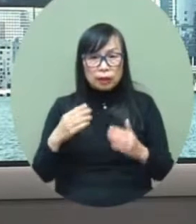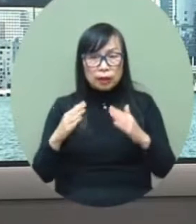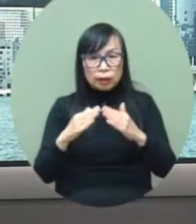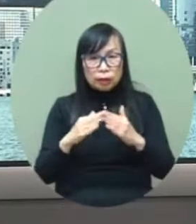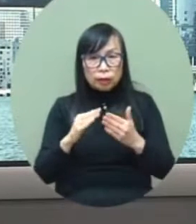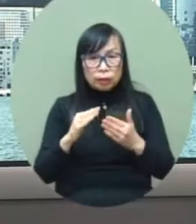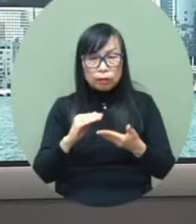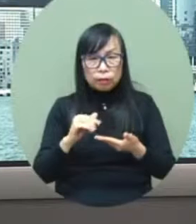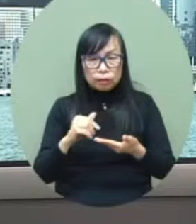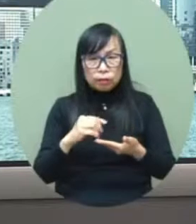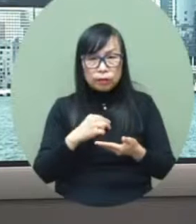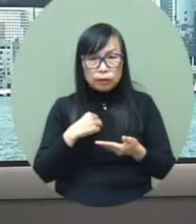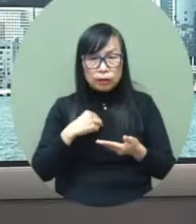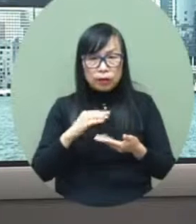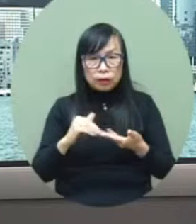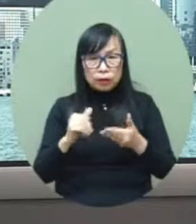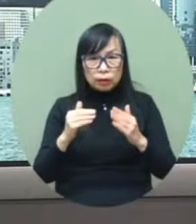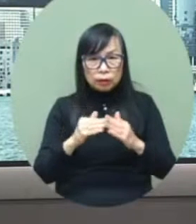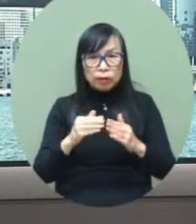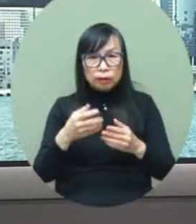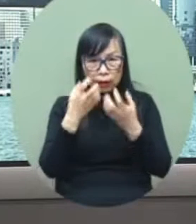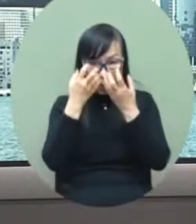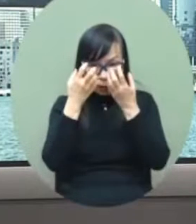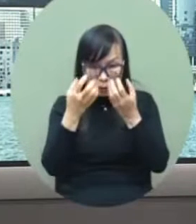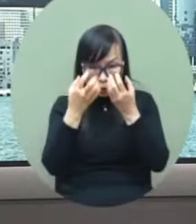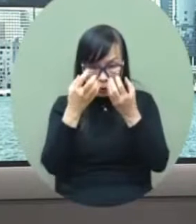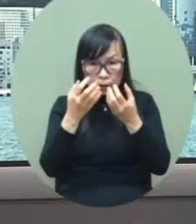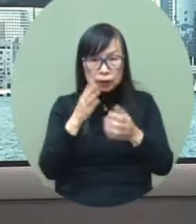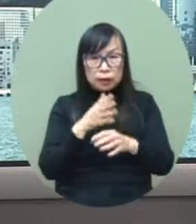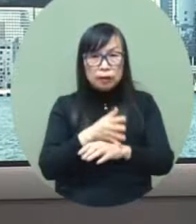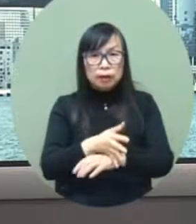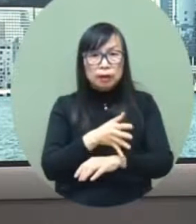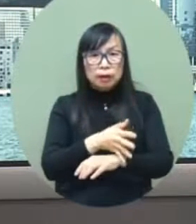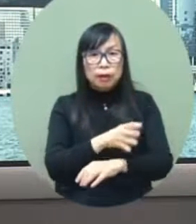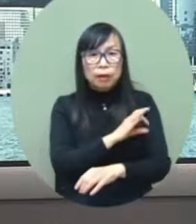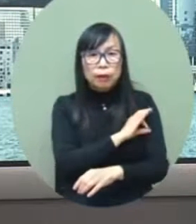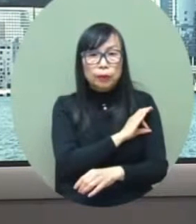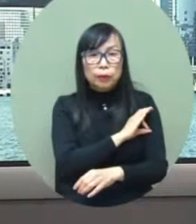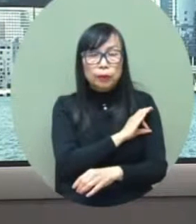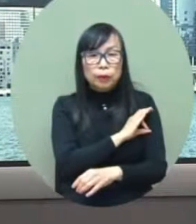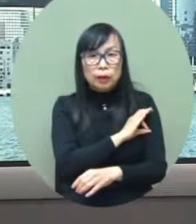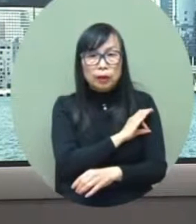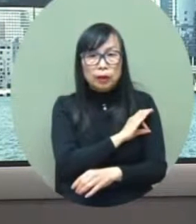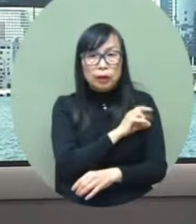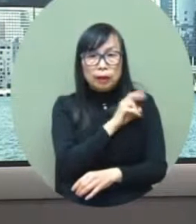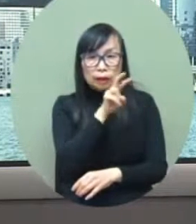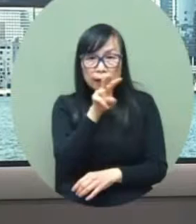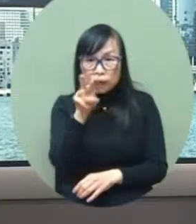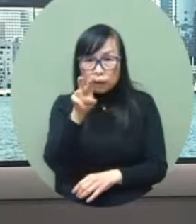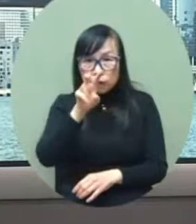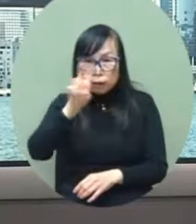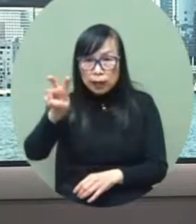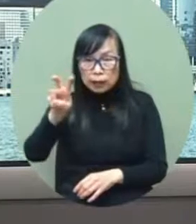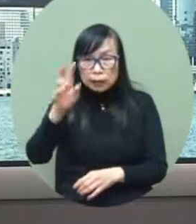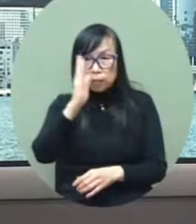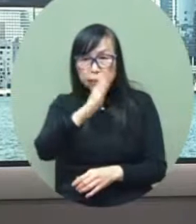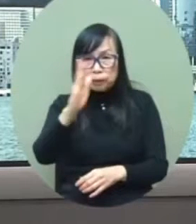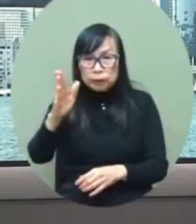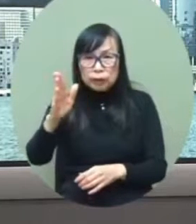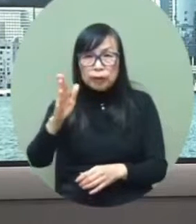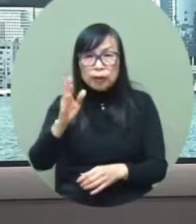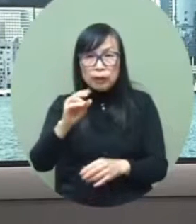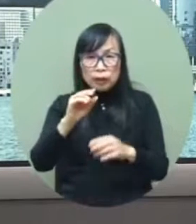care arrangement. I'm sure the health bureau will monitor